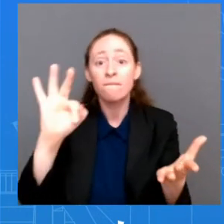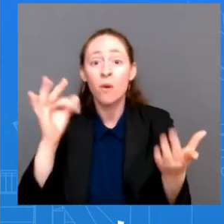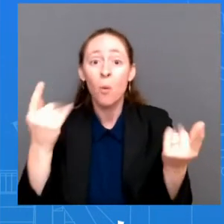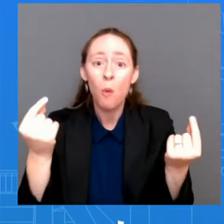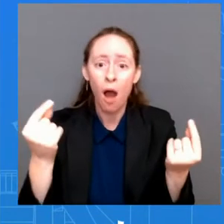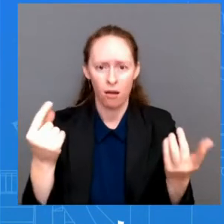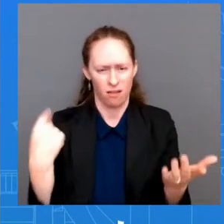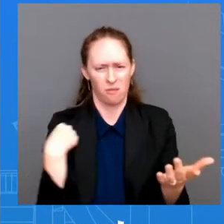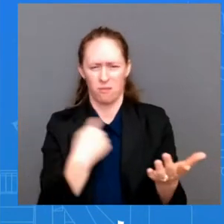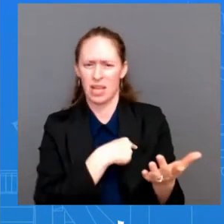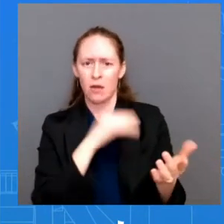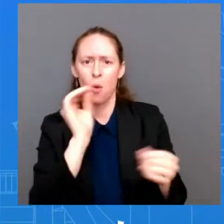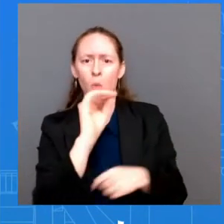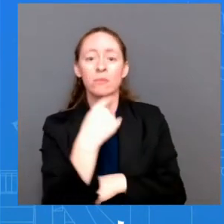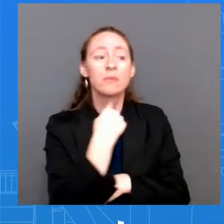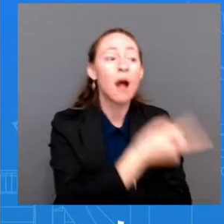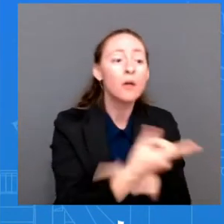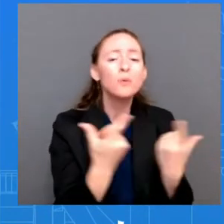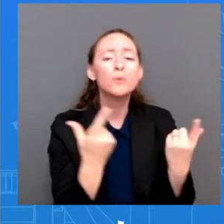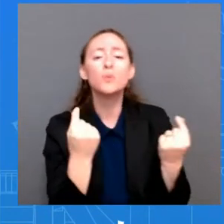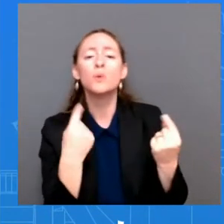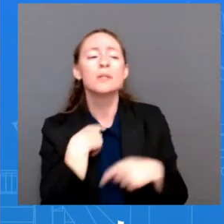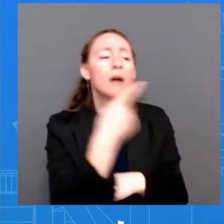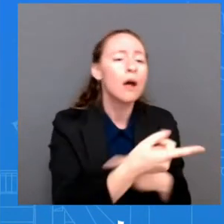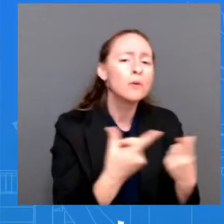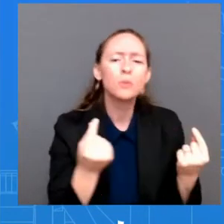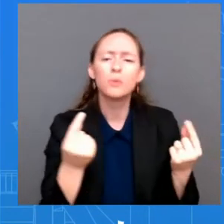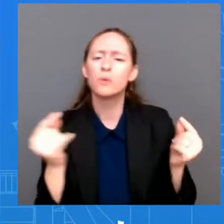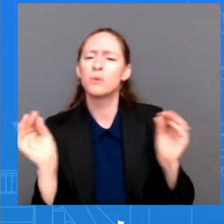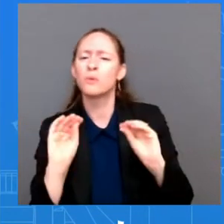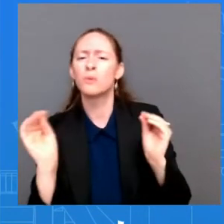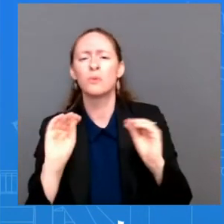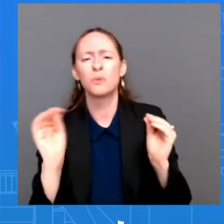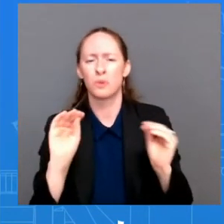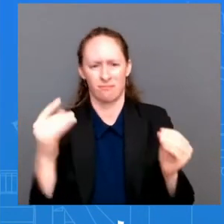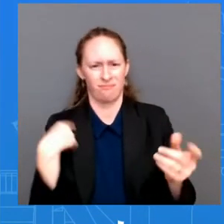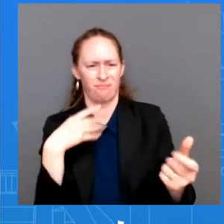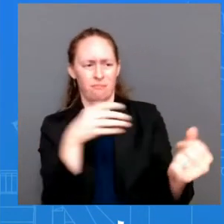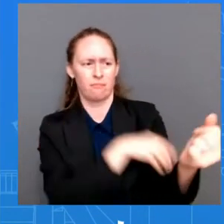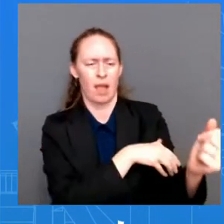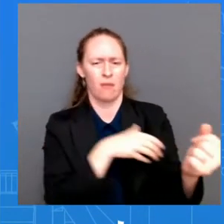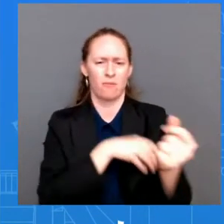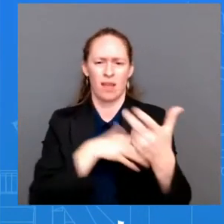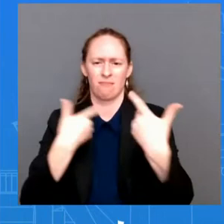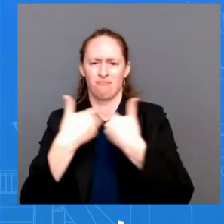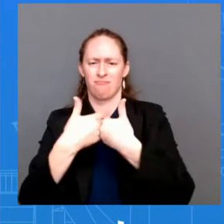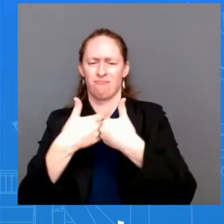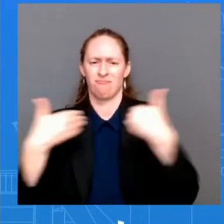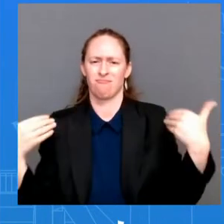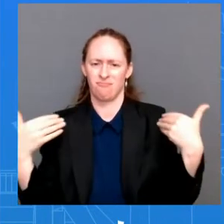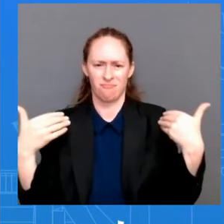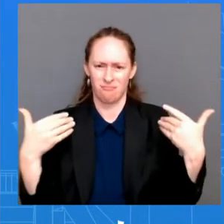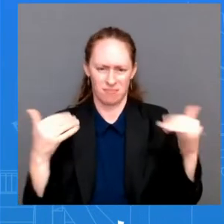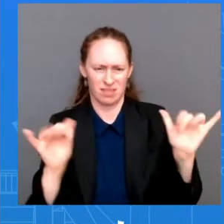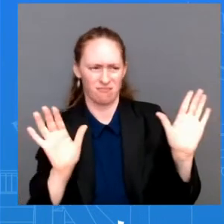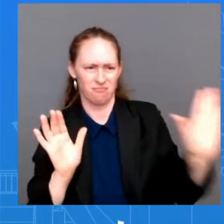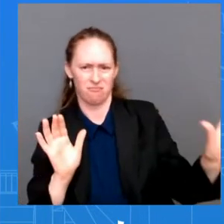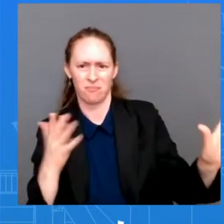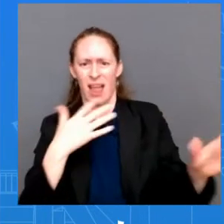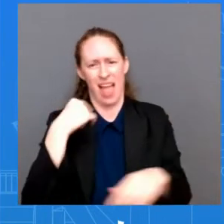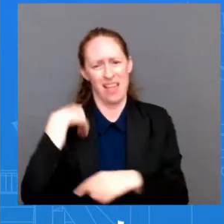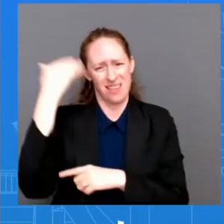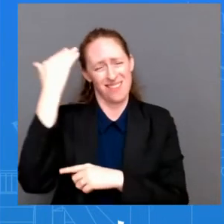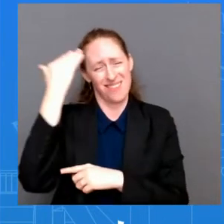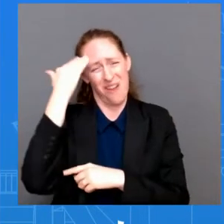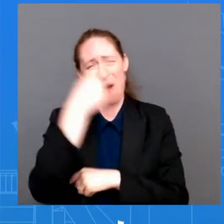embeds the separation of powers. This is well known to the PRC given our more than four decades of diplomatic relations. The Speaker has the right